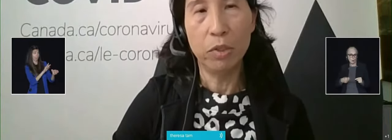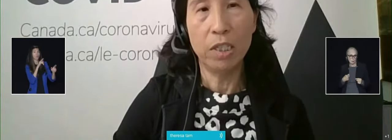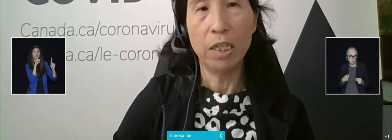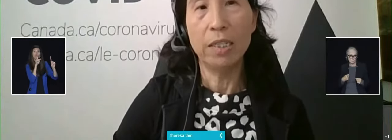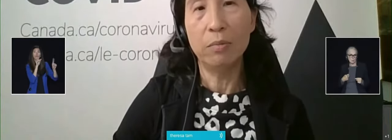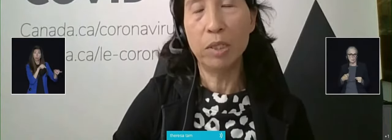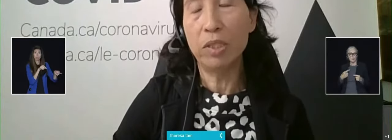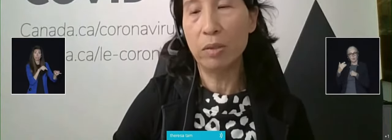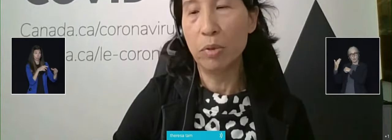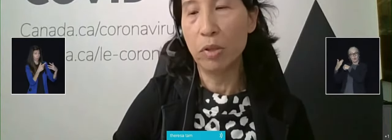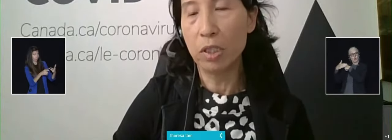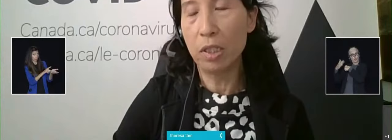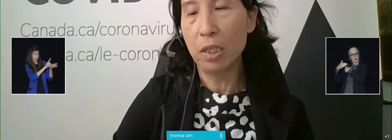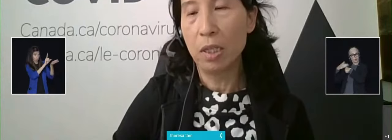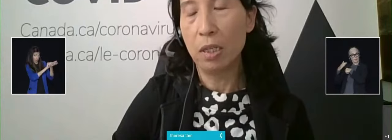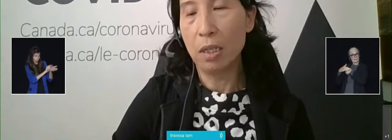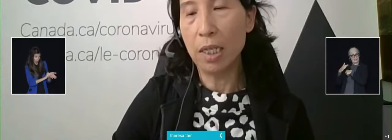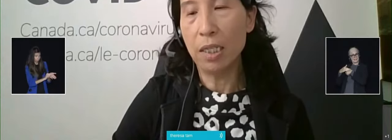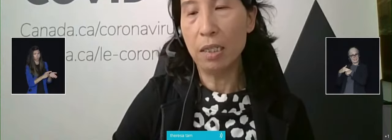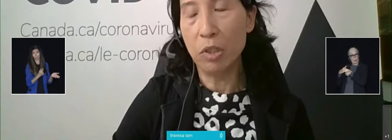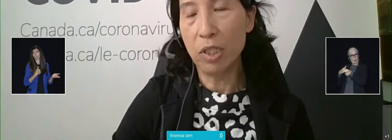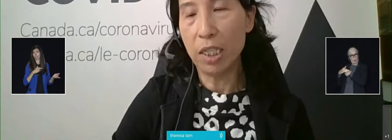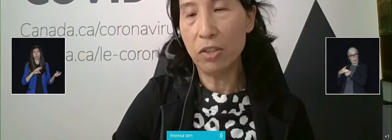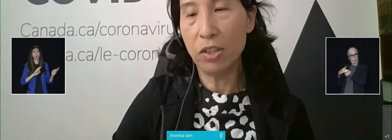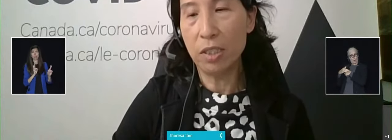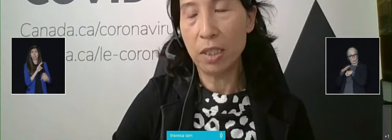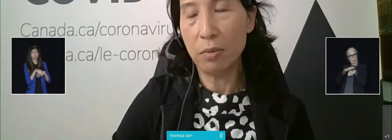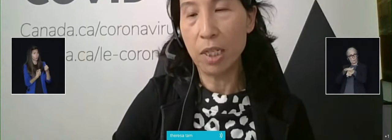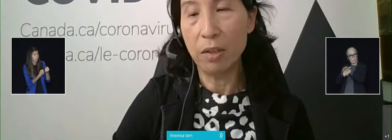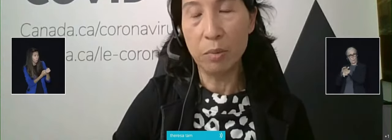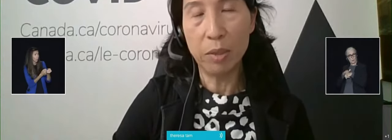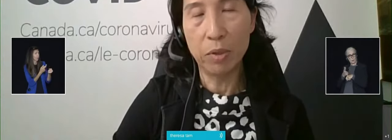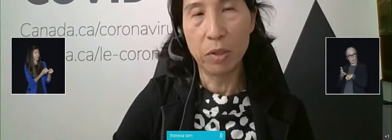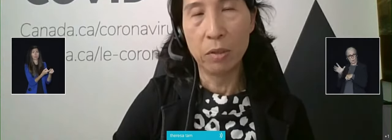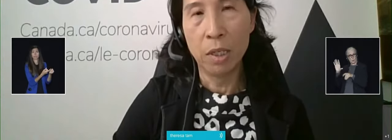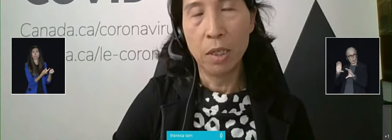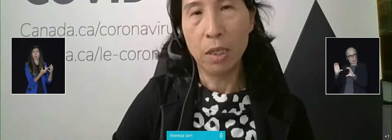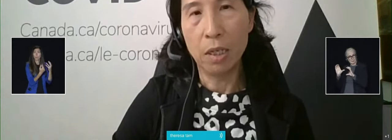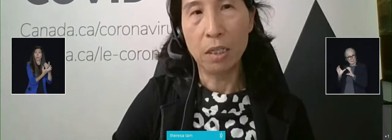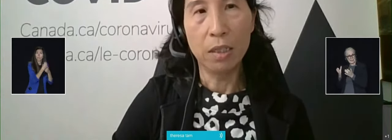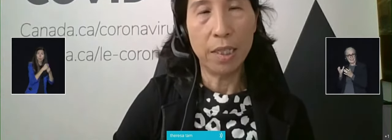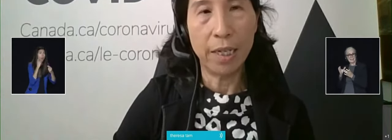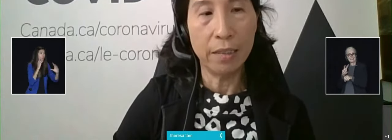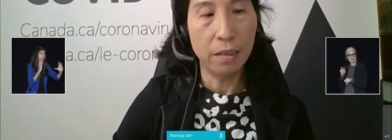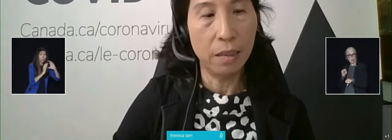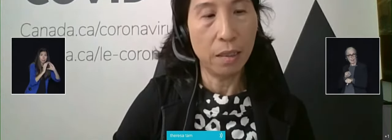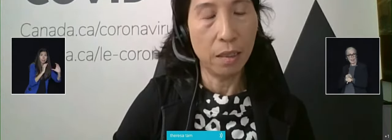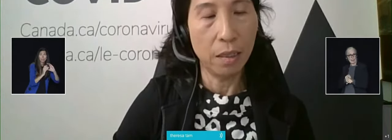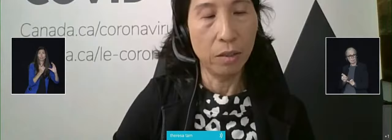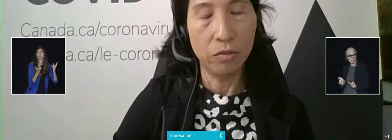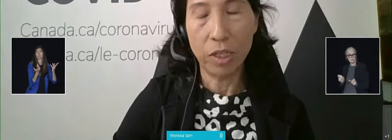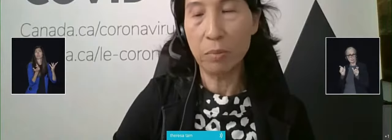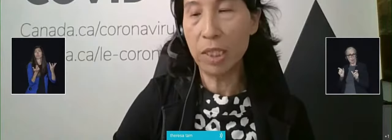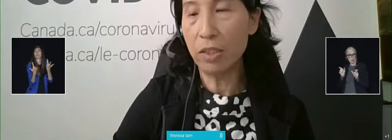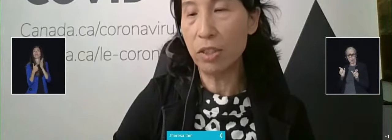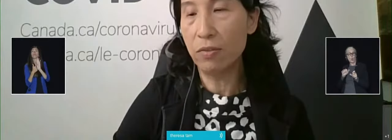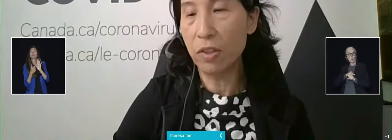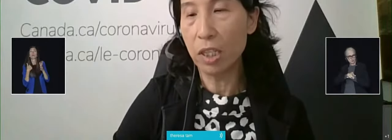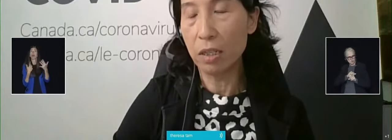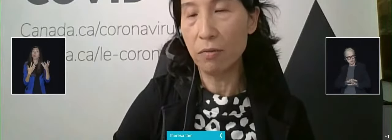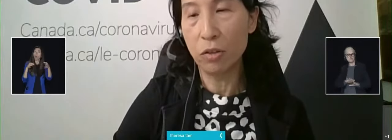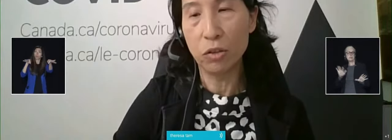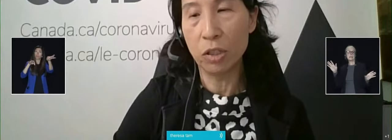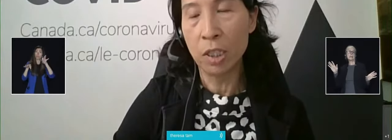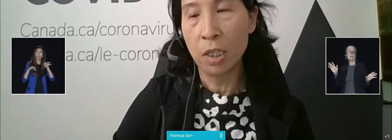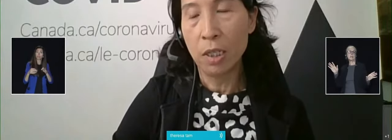we would like to be able to support any communications that would help people understand those recommendations